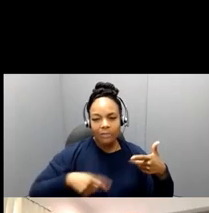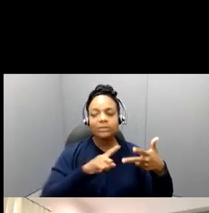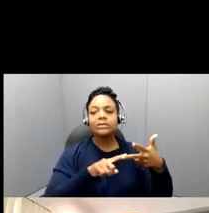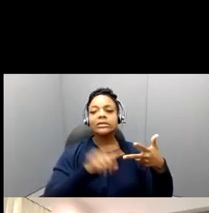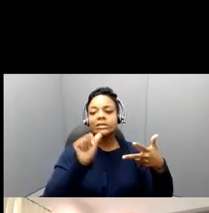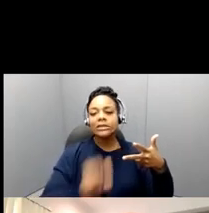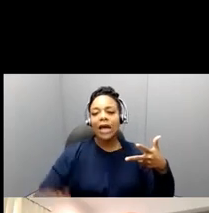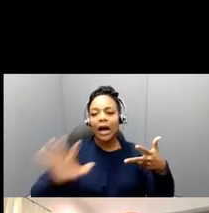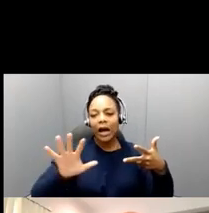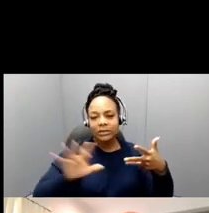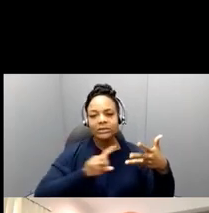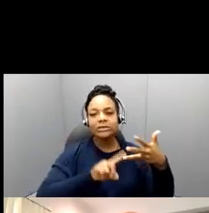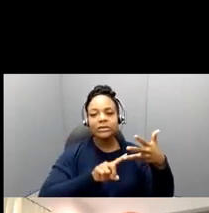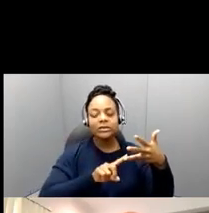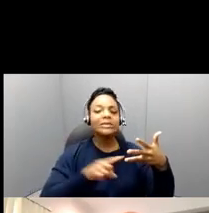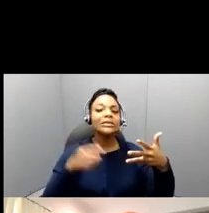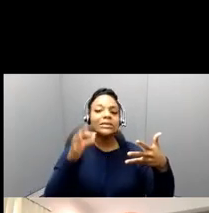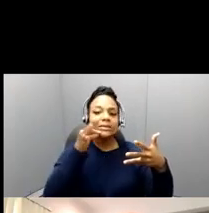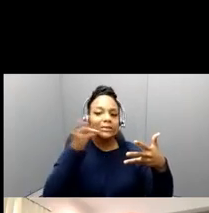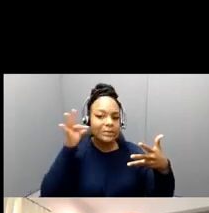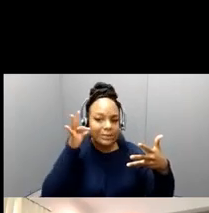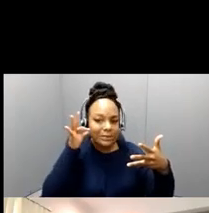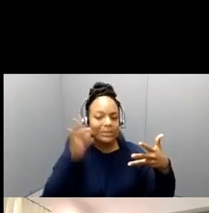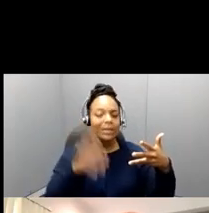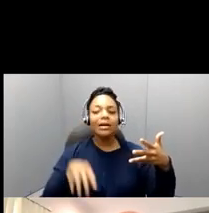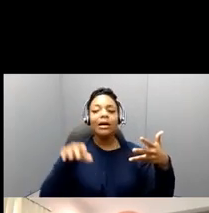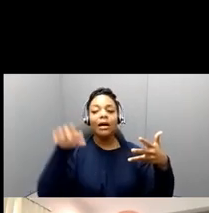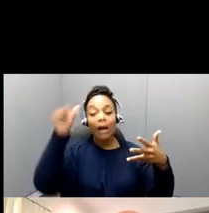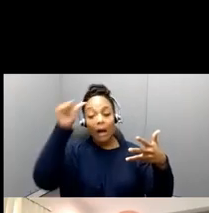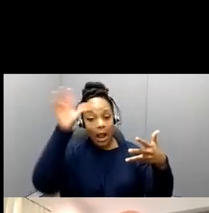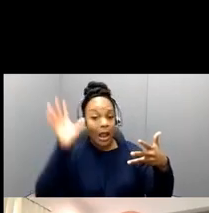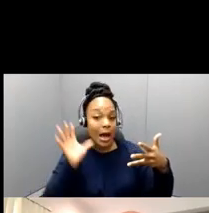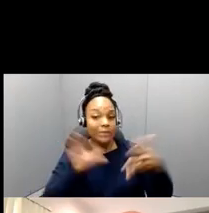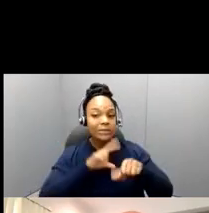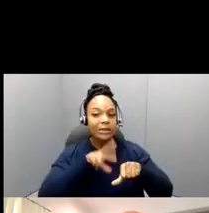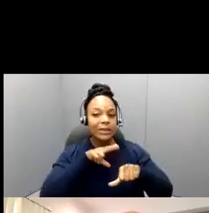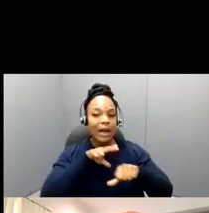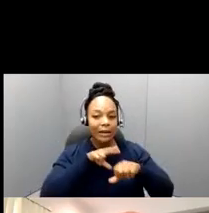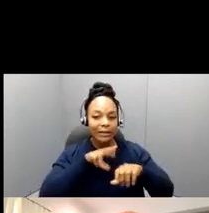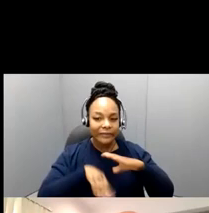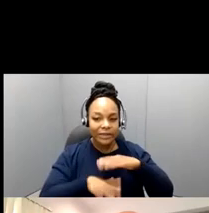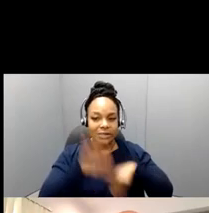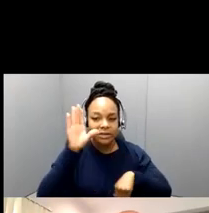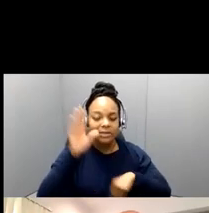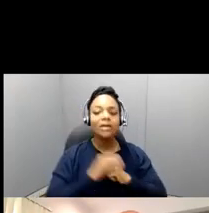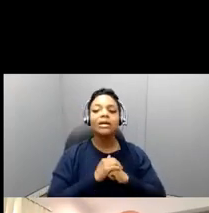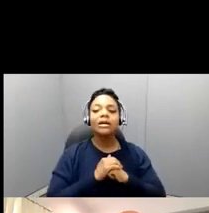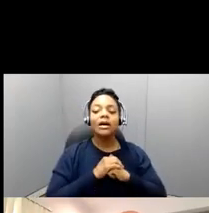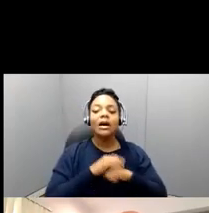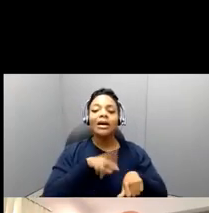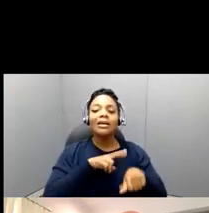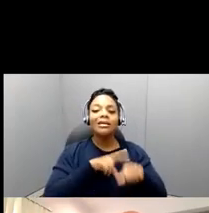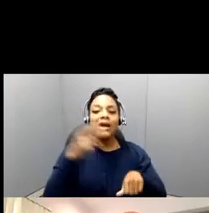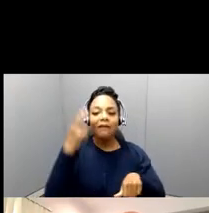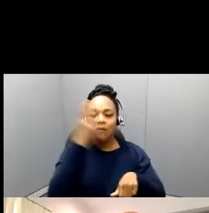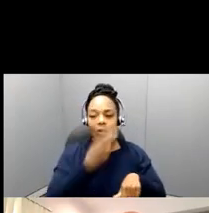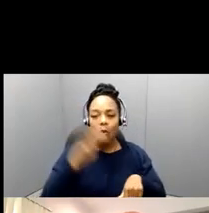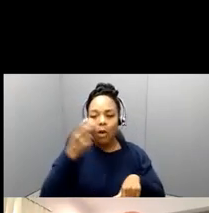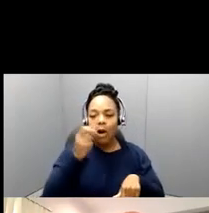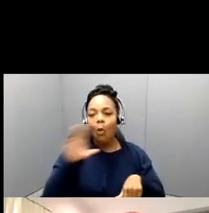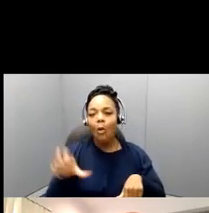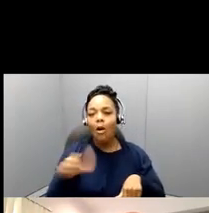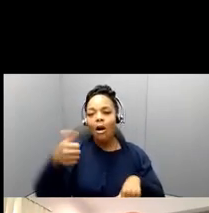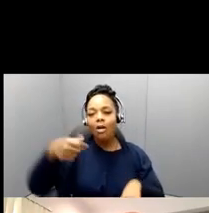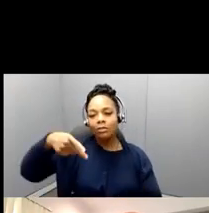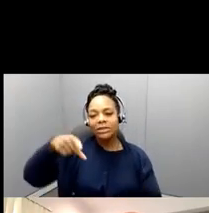American Indians or Lassie Natives, Native Hawaiians or Pacific Islanders. Those are